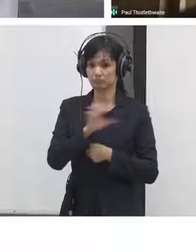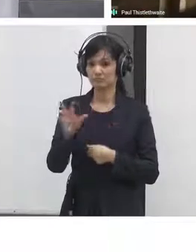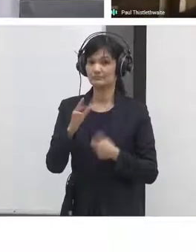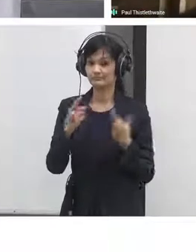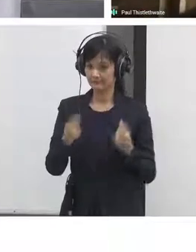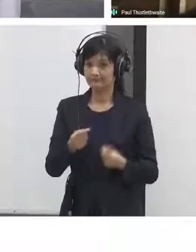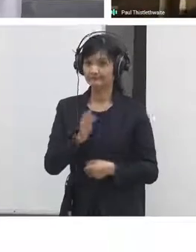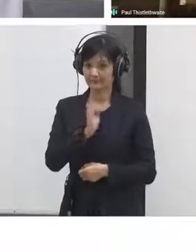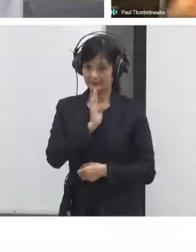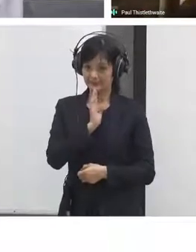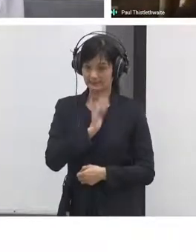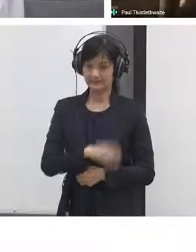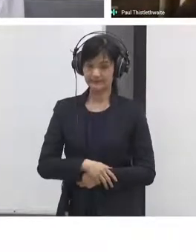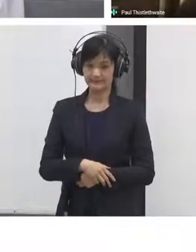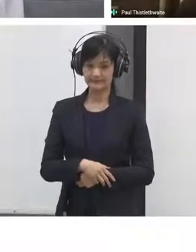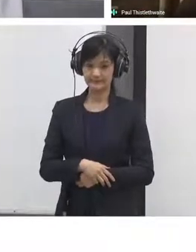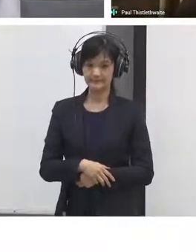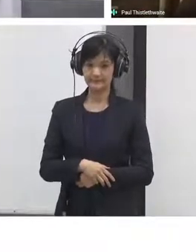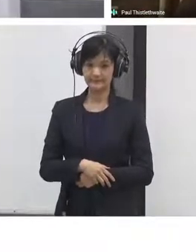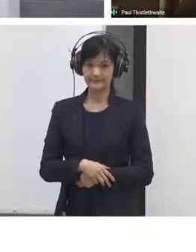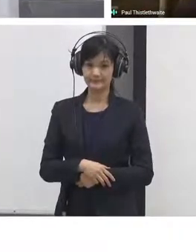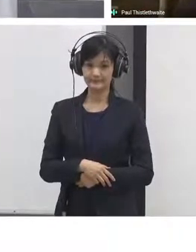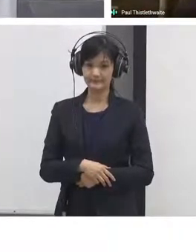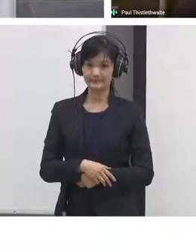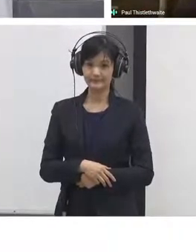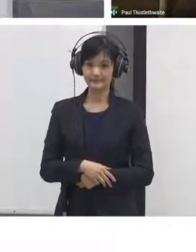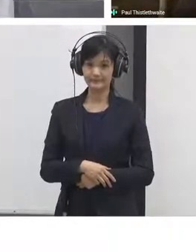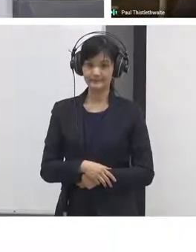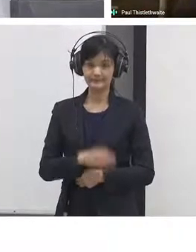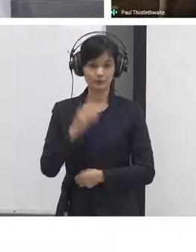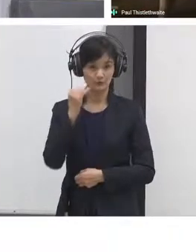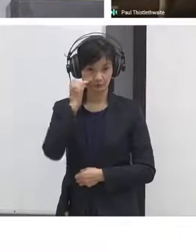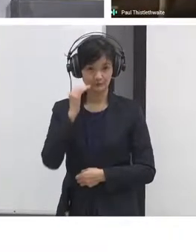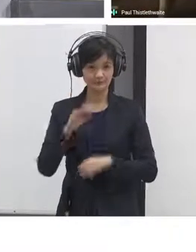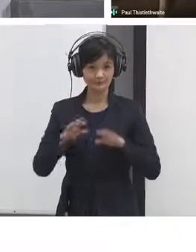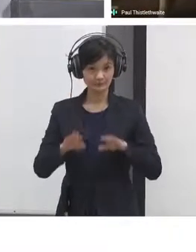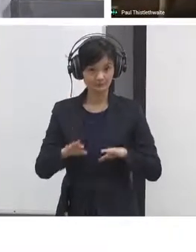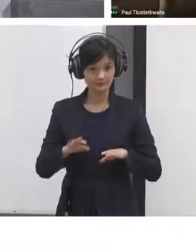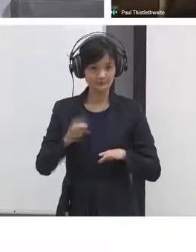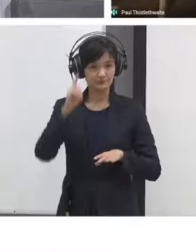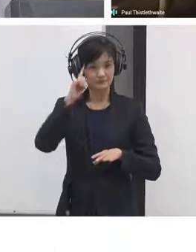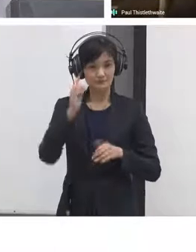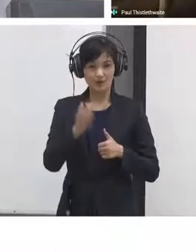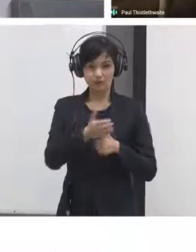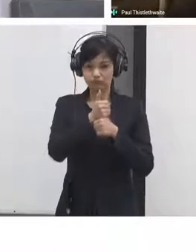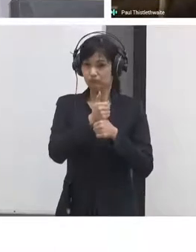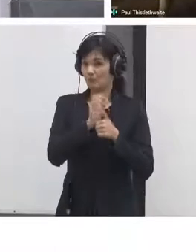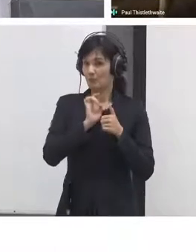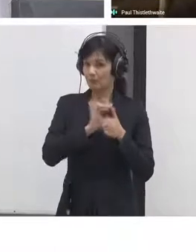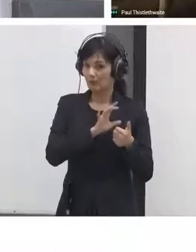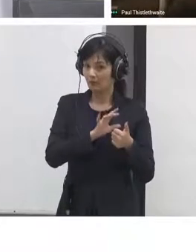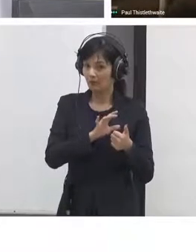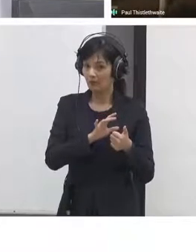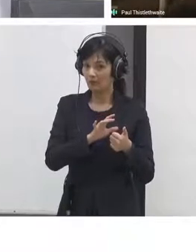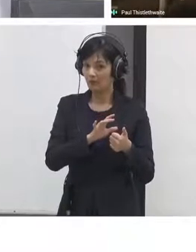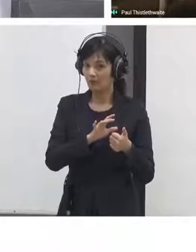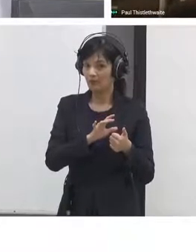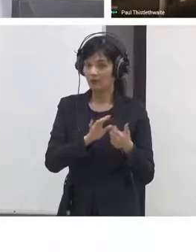a matter of going from that and suddenly coming into a decentralized structure and understanding how it works so it's very much about working